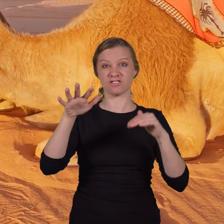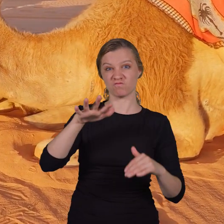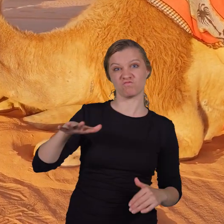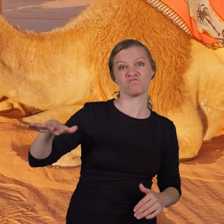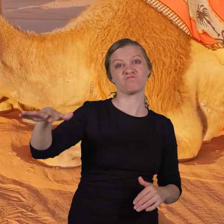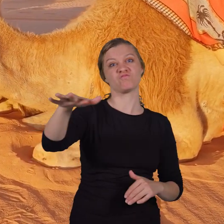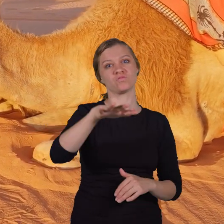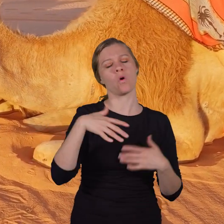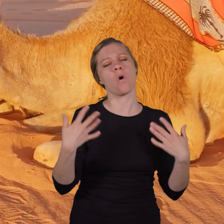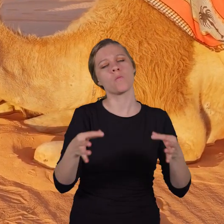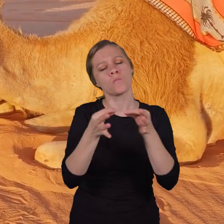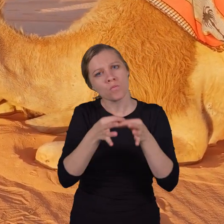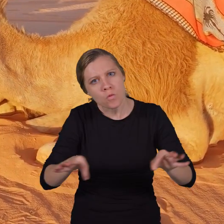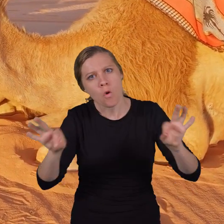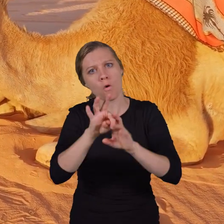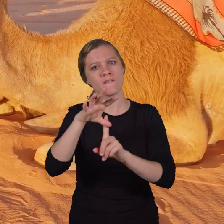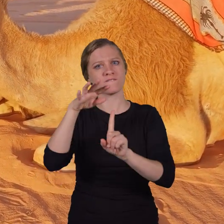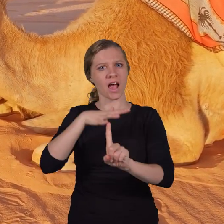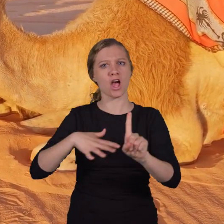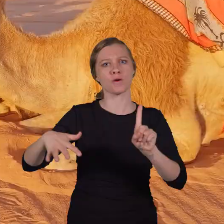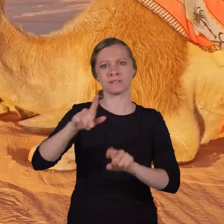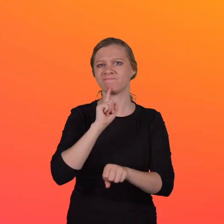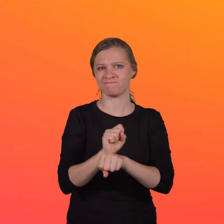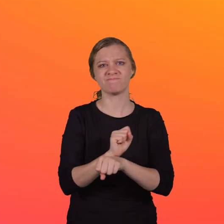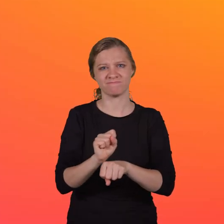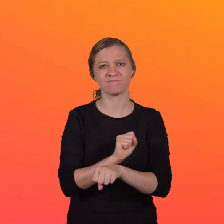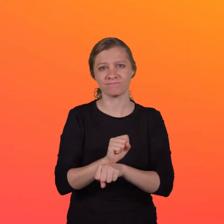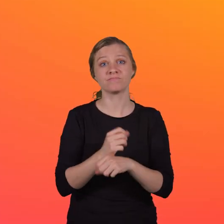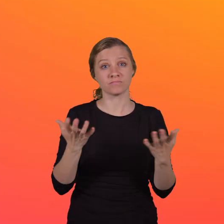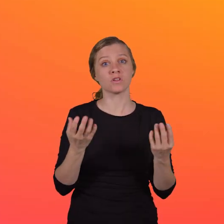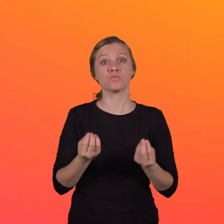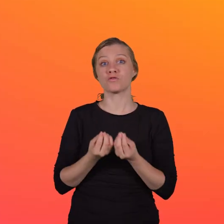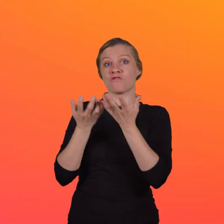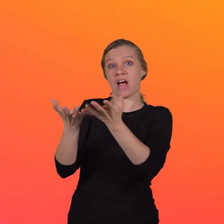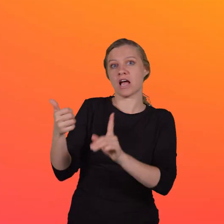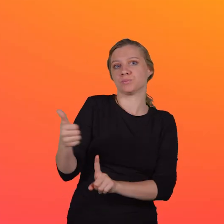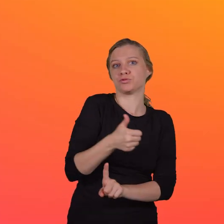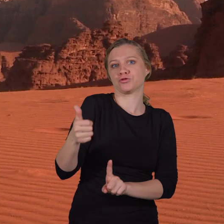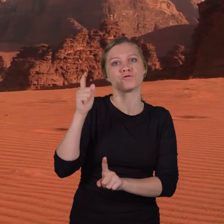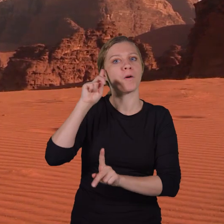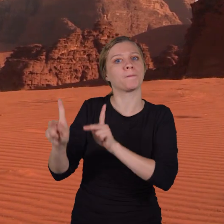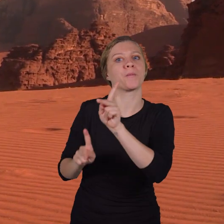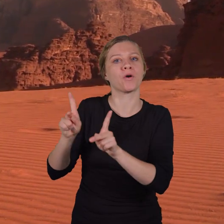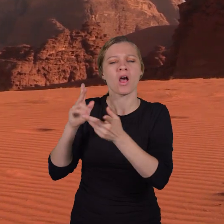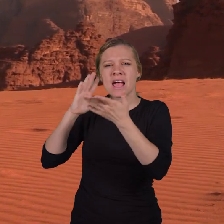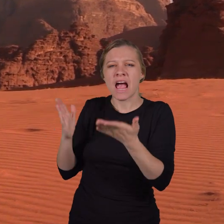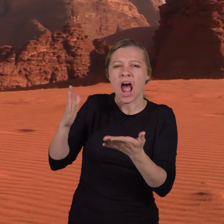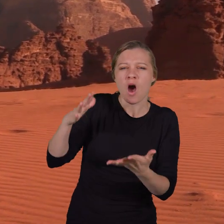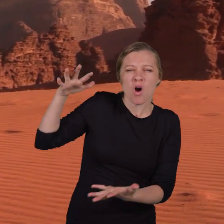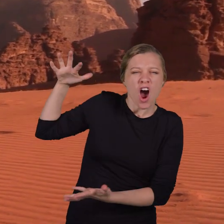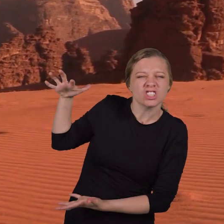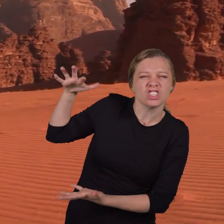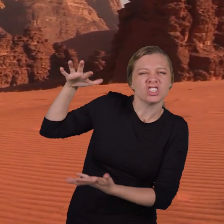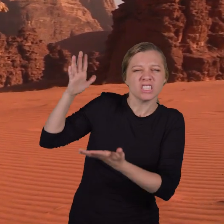regions, camels are very important for the environment. They help people by providing transportation, carrying heavy loads